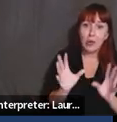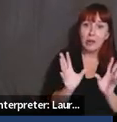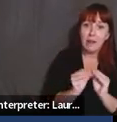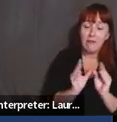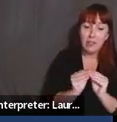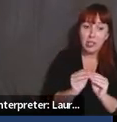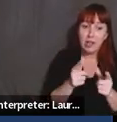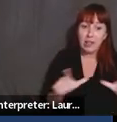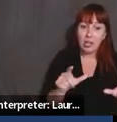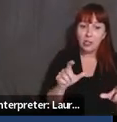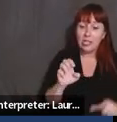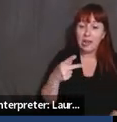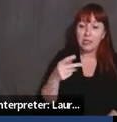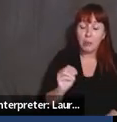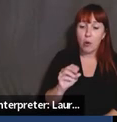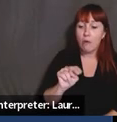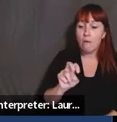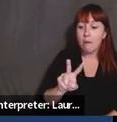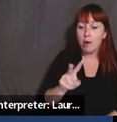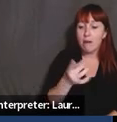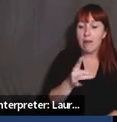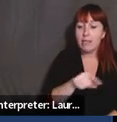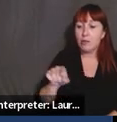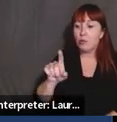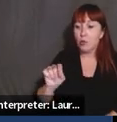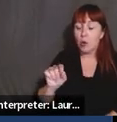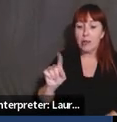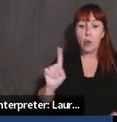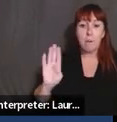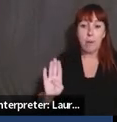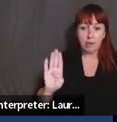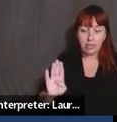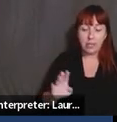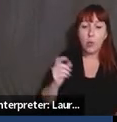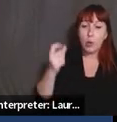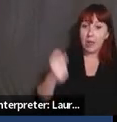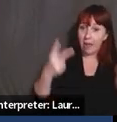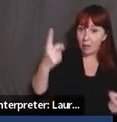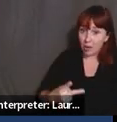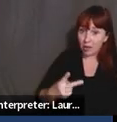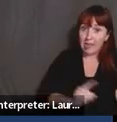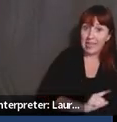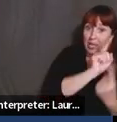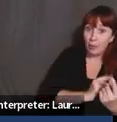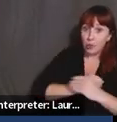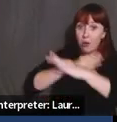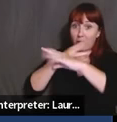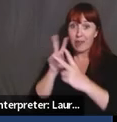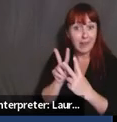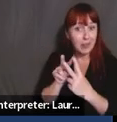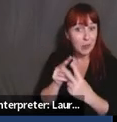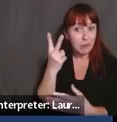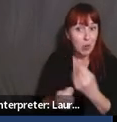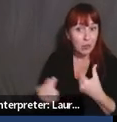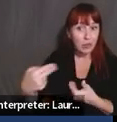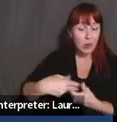language expo, November 18th through 20th in Boston. It's going to be hybrid. So I hope to see you either in person or online. Thanks